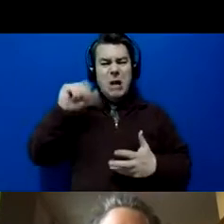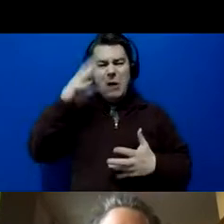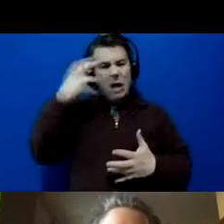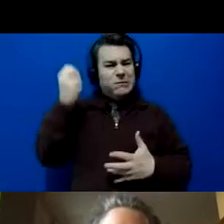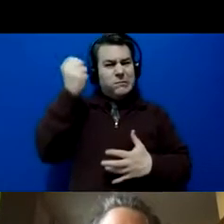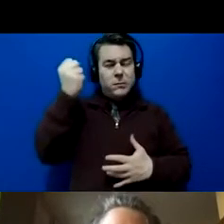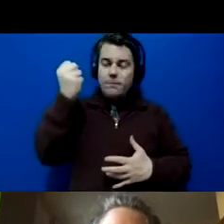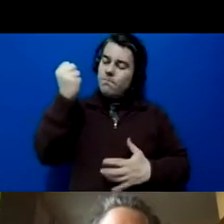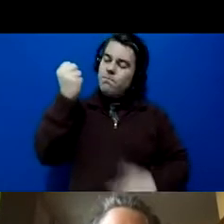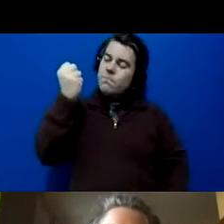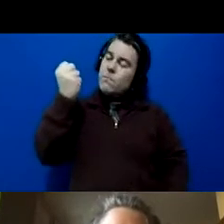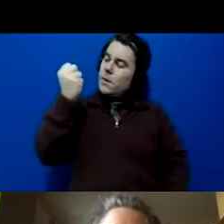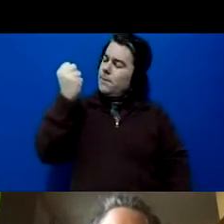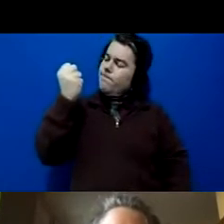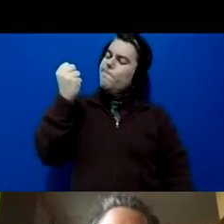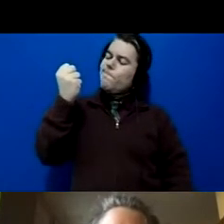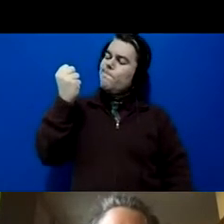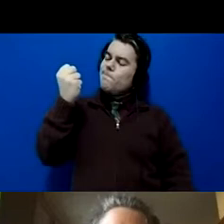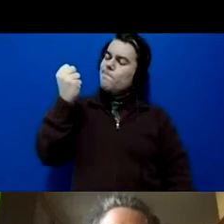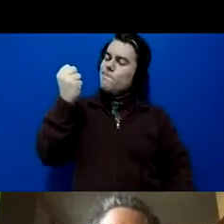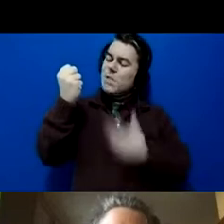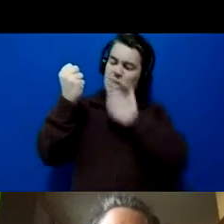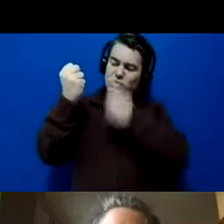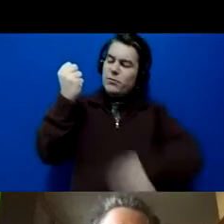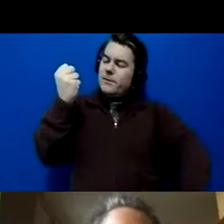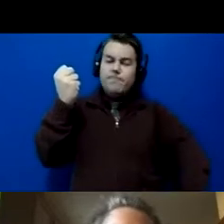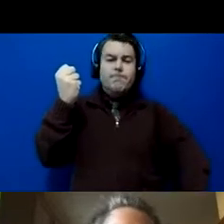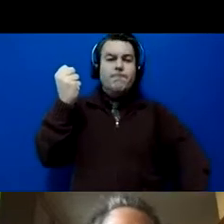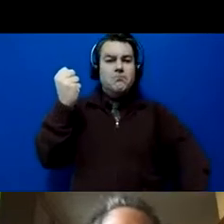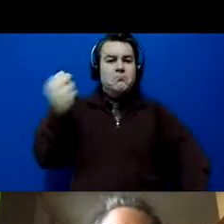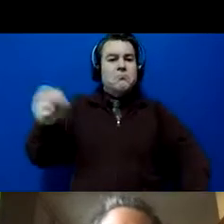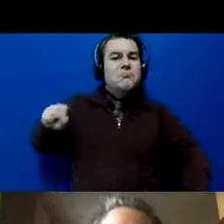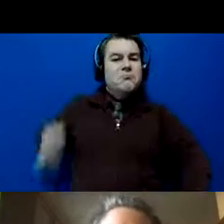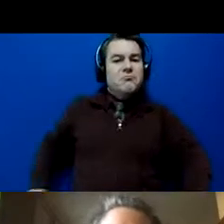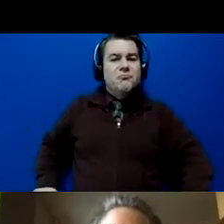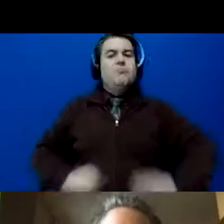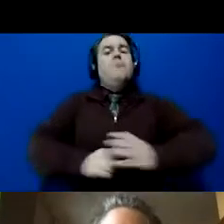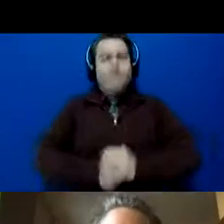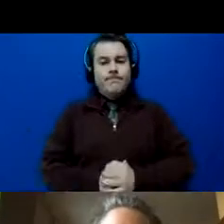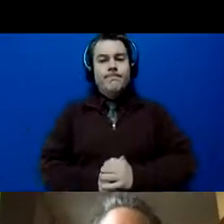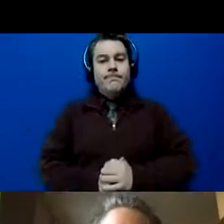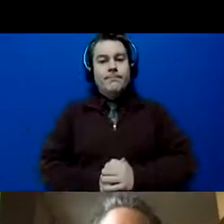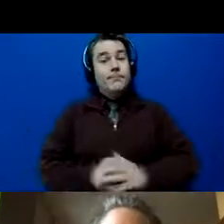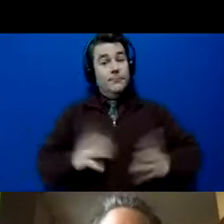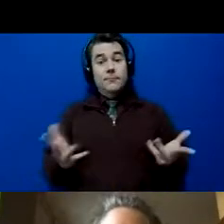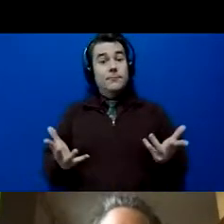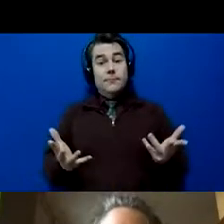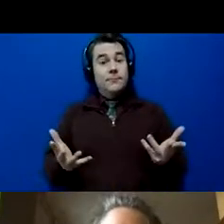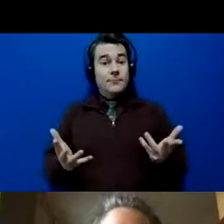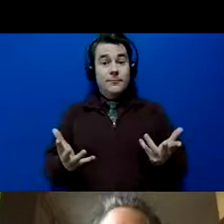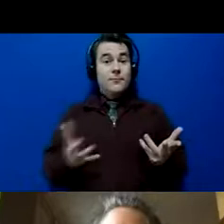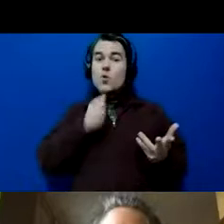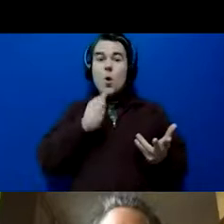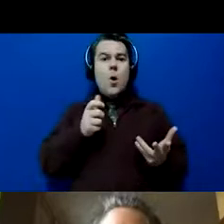all right, girl, that's interesting, and now I'm done with that. And be done with it. Don't let it